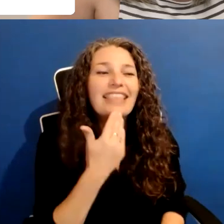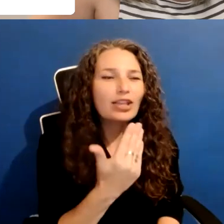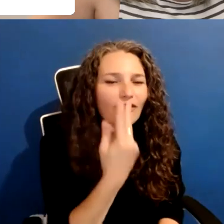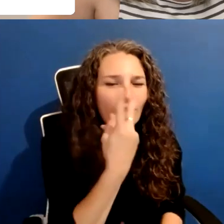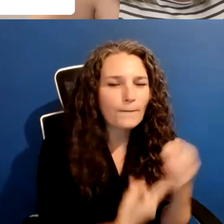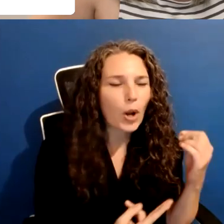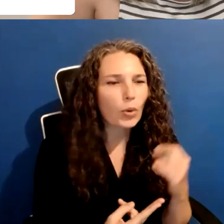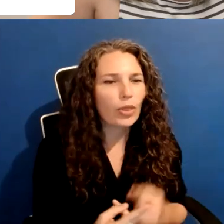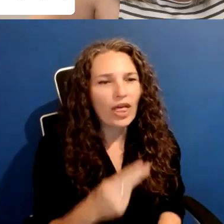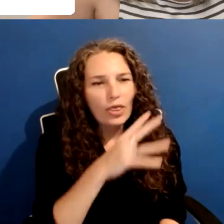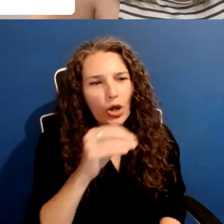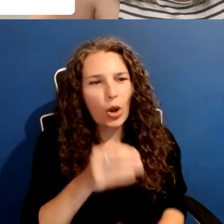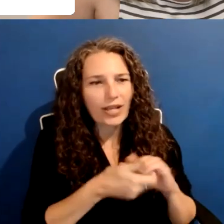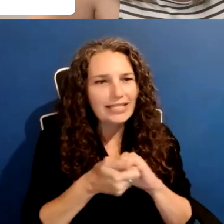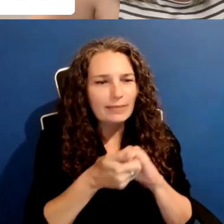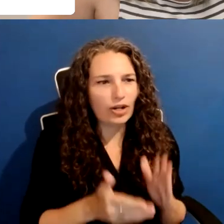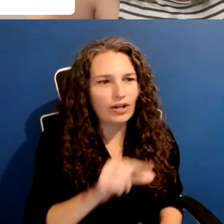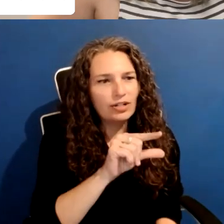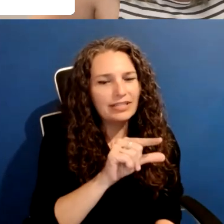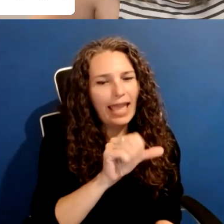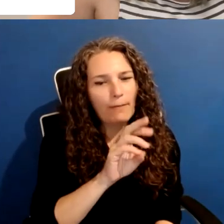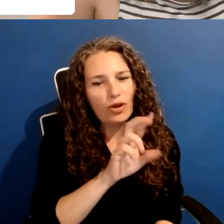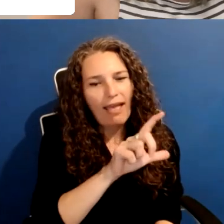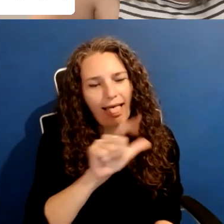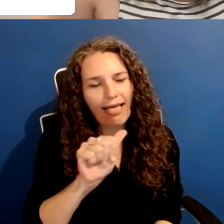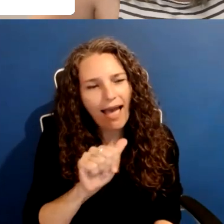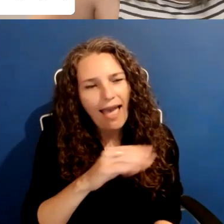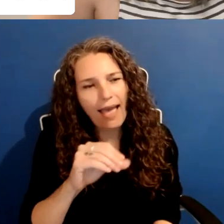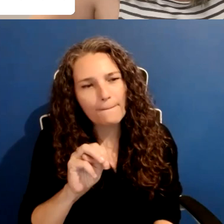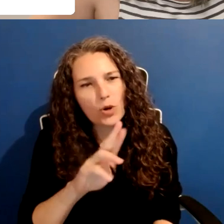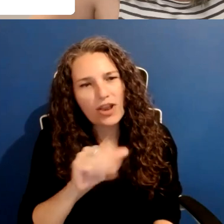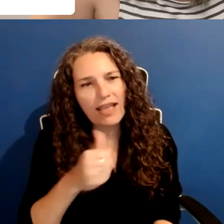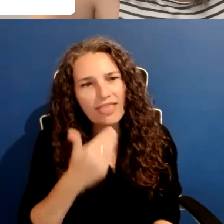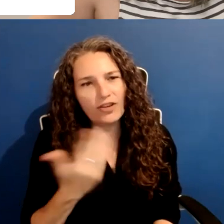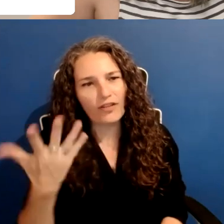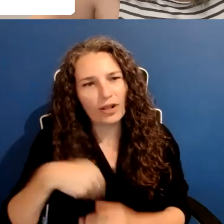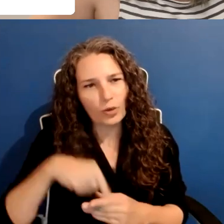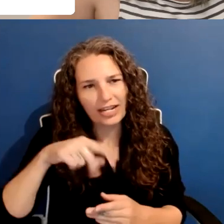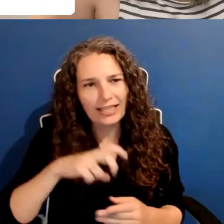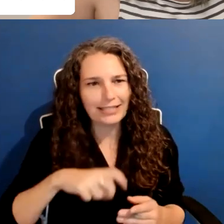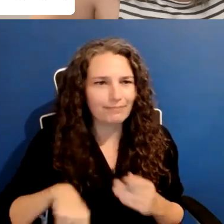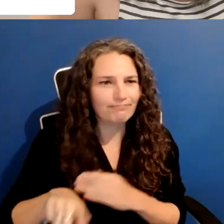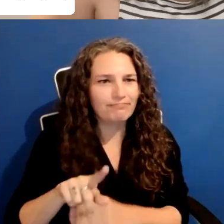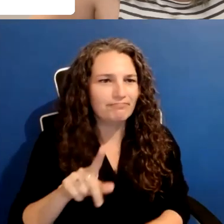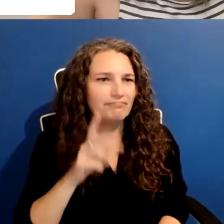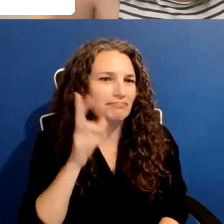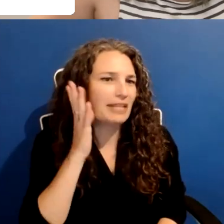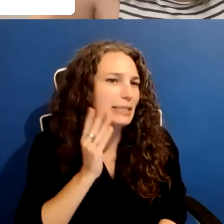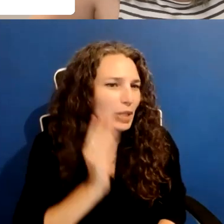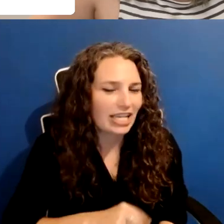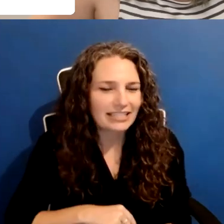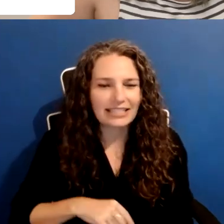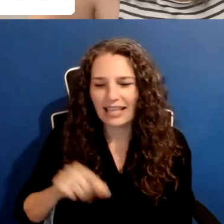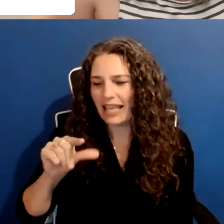Maria for being a part of this, this journey. Yes. Thank you so much, everybody. Um, I want to reiterate